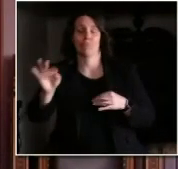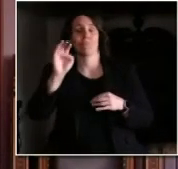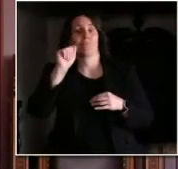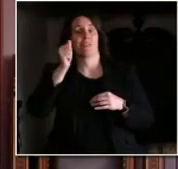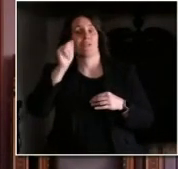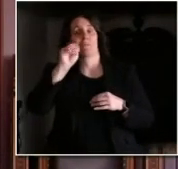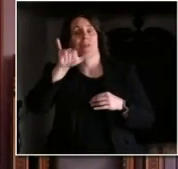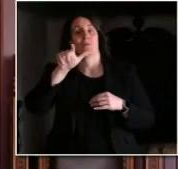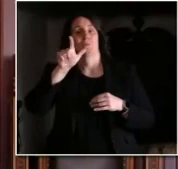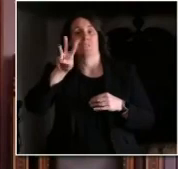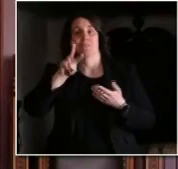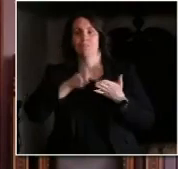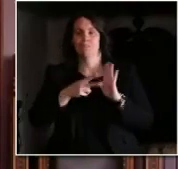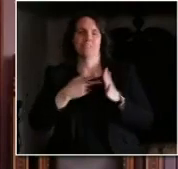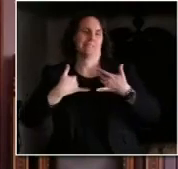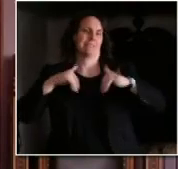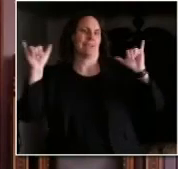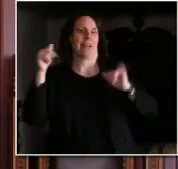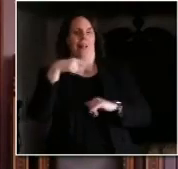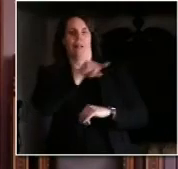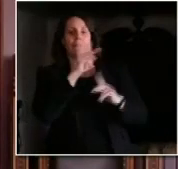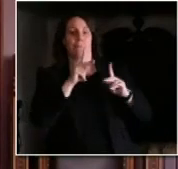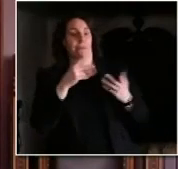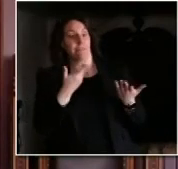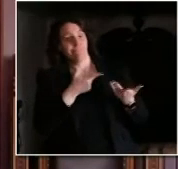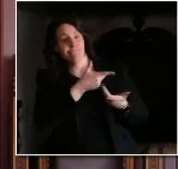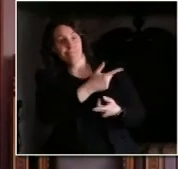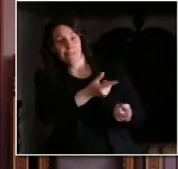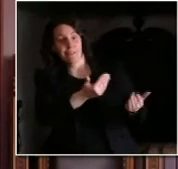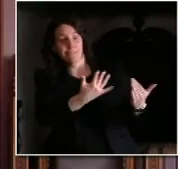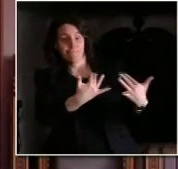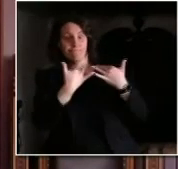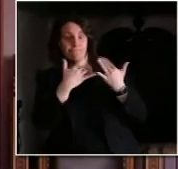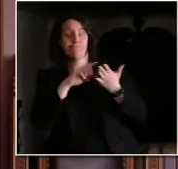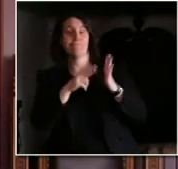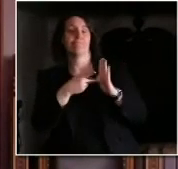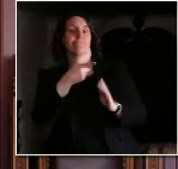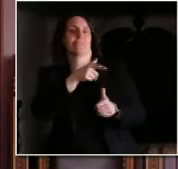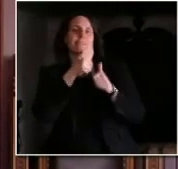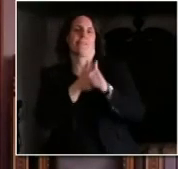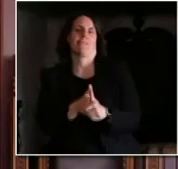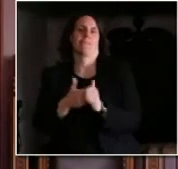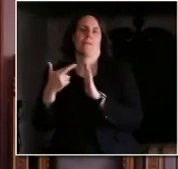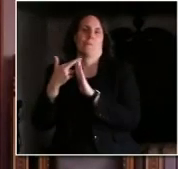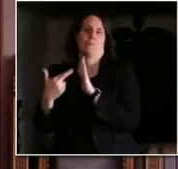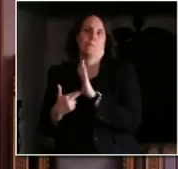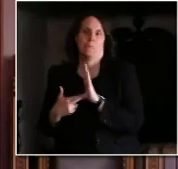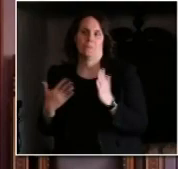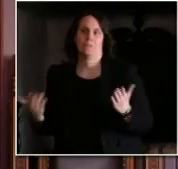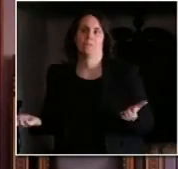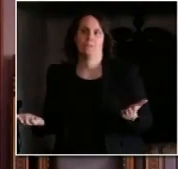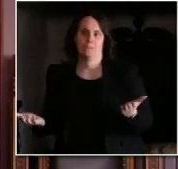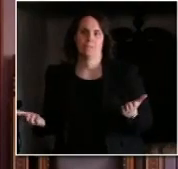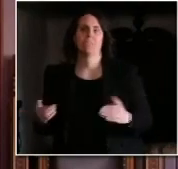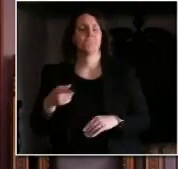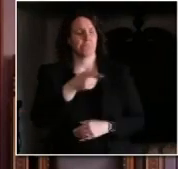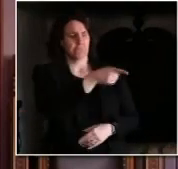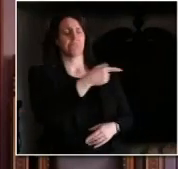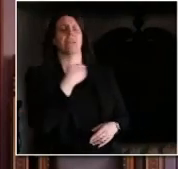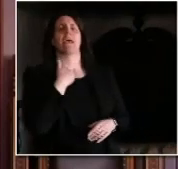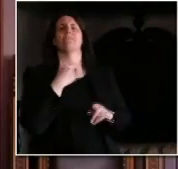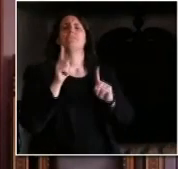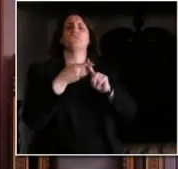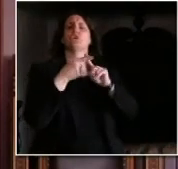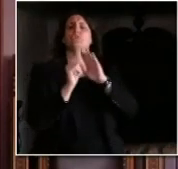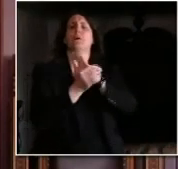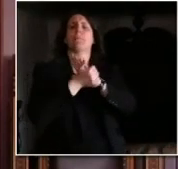been part of exercising the first amendment rights as long as I've been alive and so I'm sure if